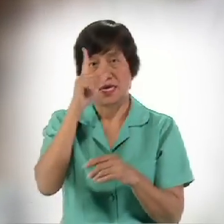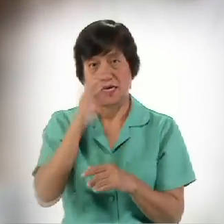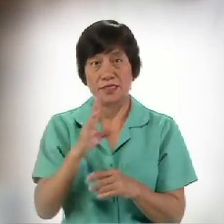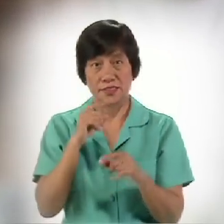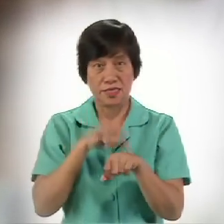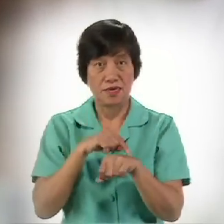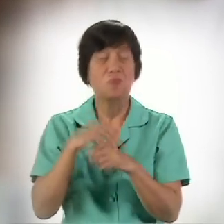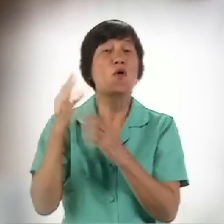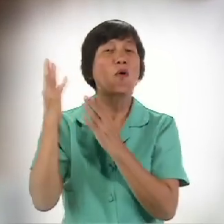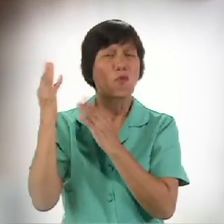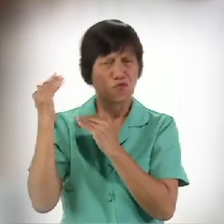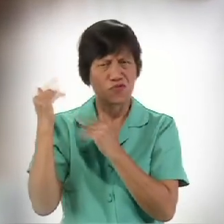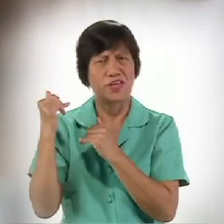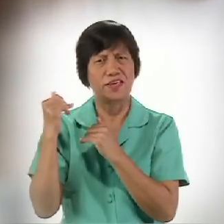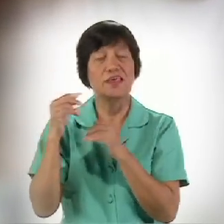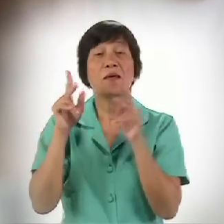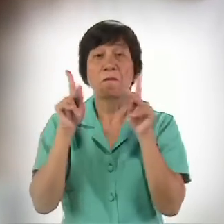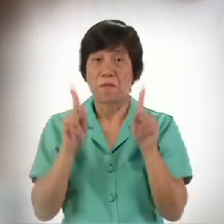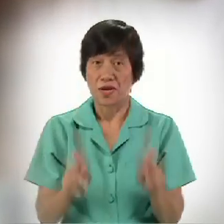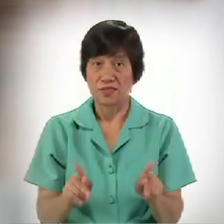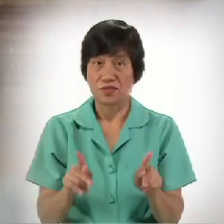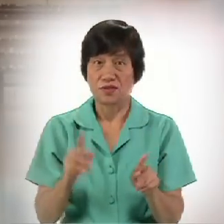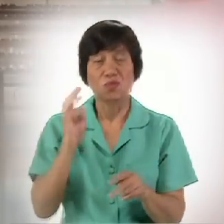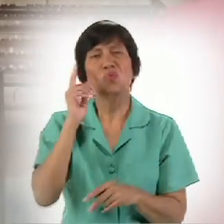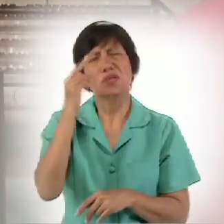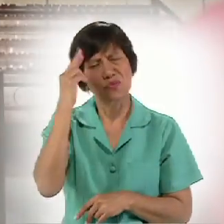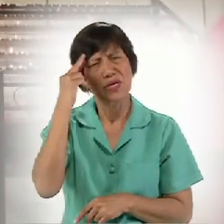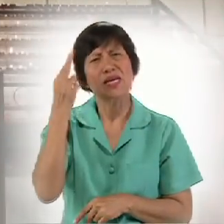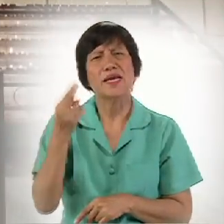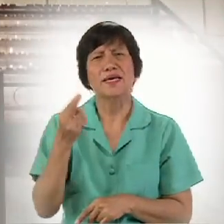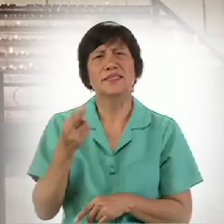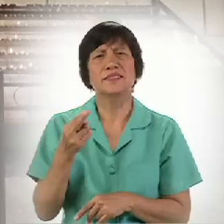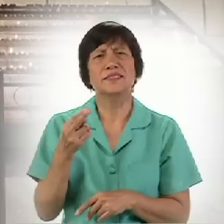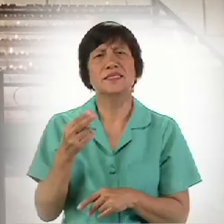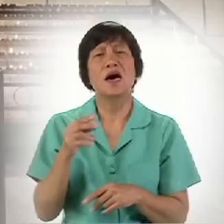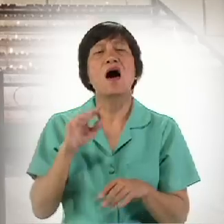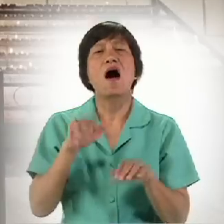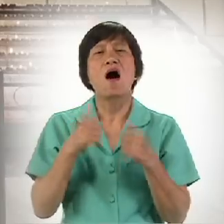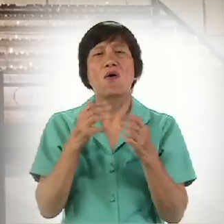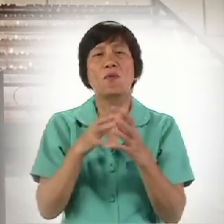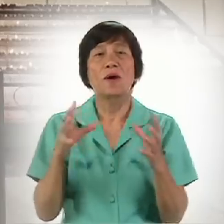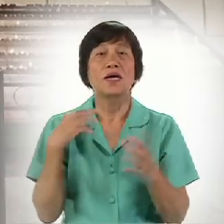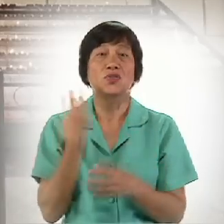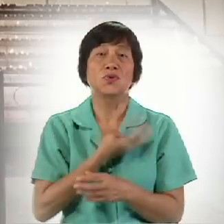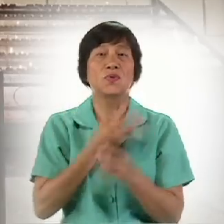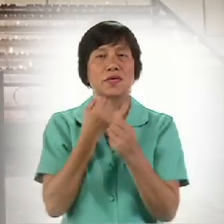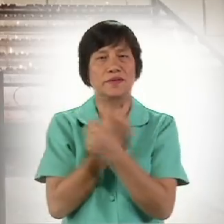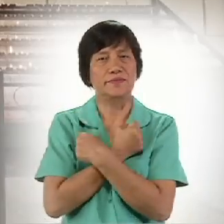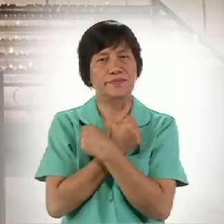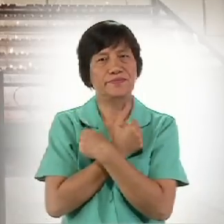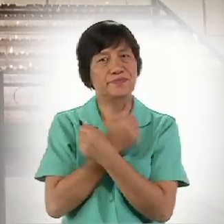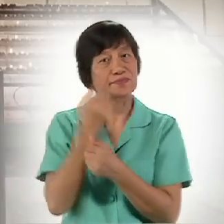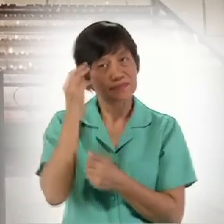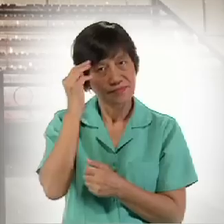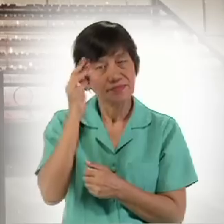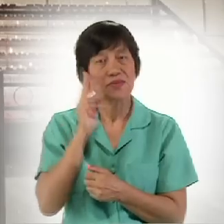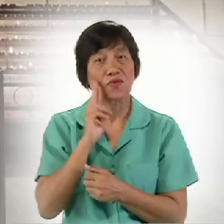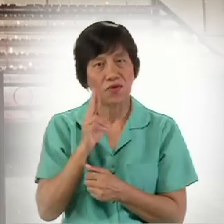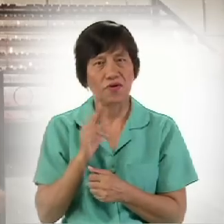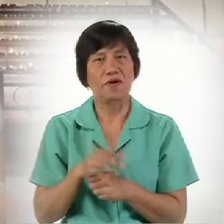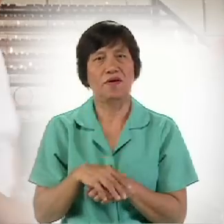Hopefully The person Will realize How much We love Him Will realize